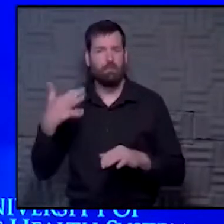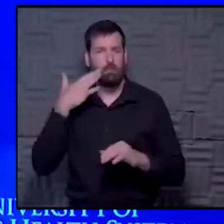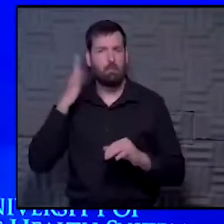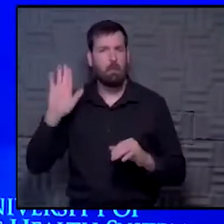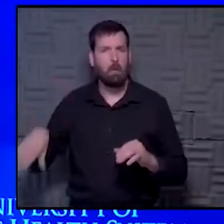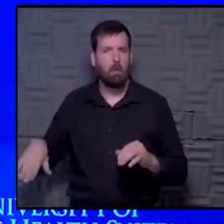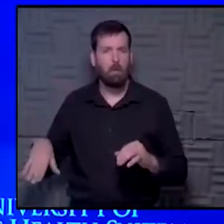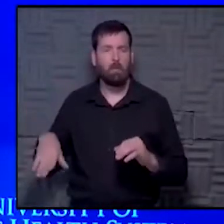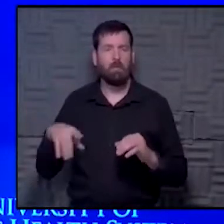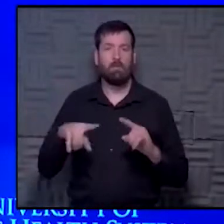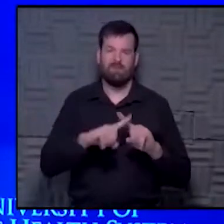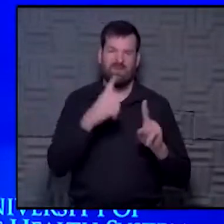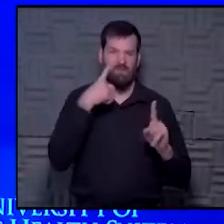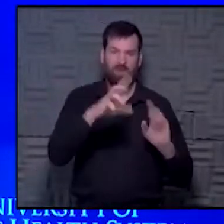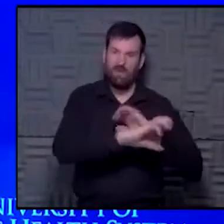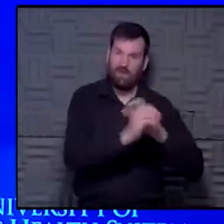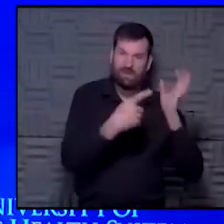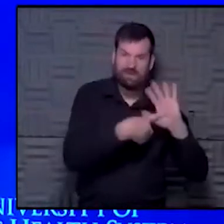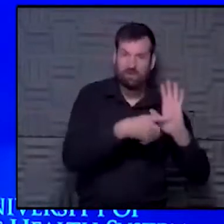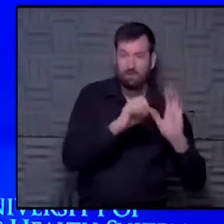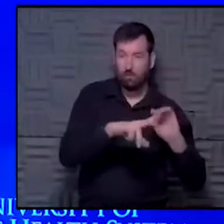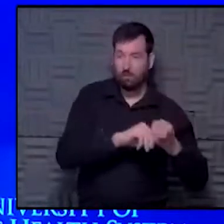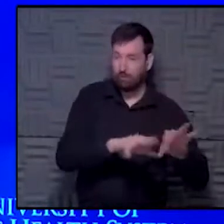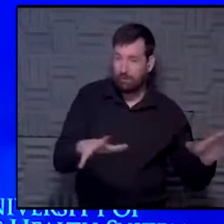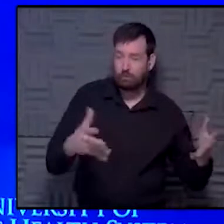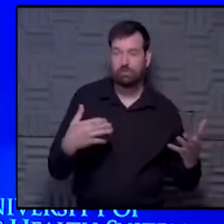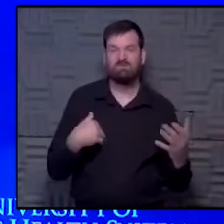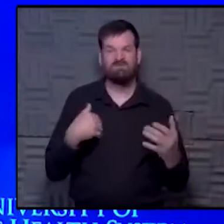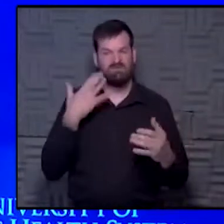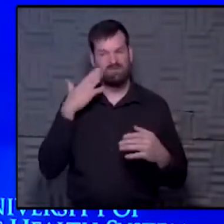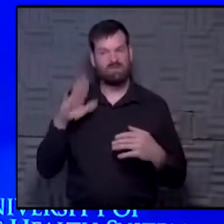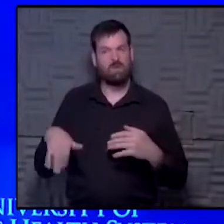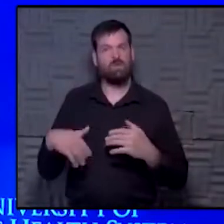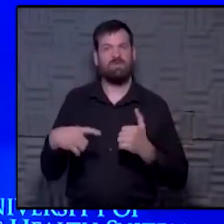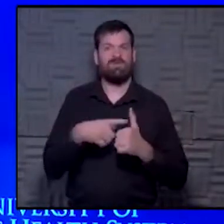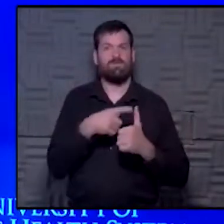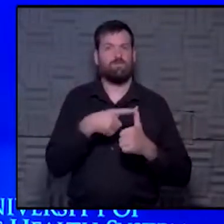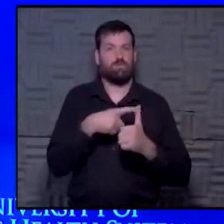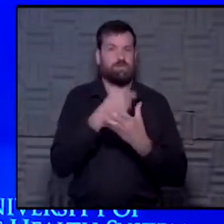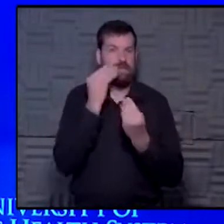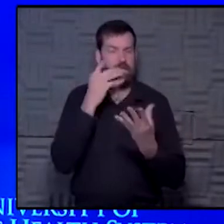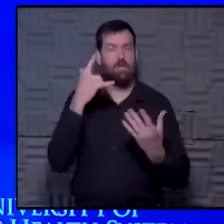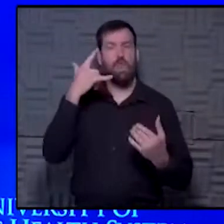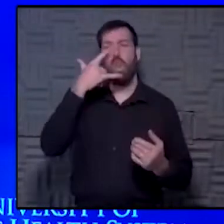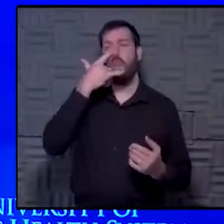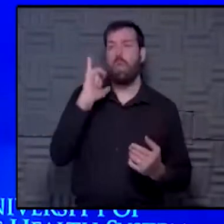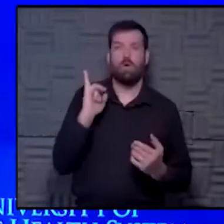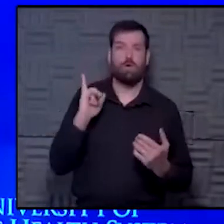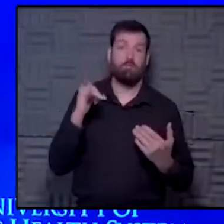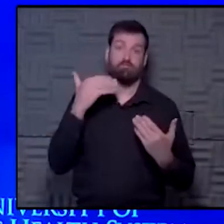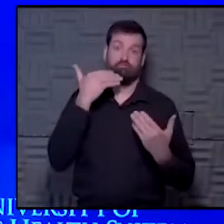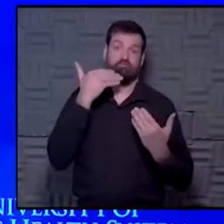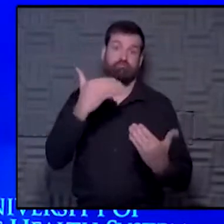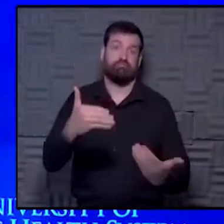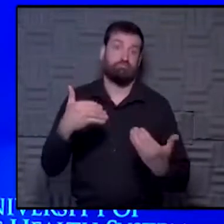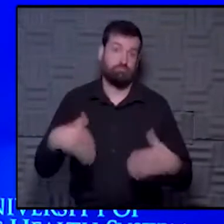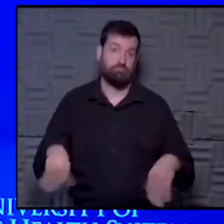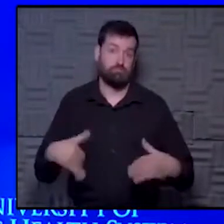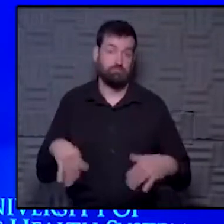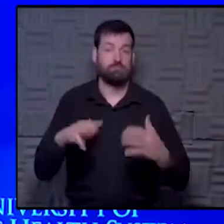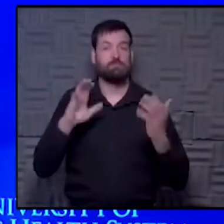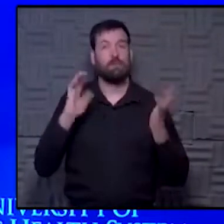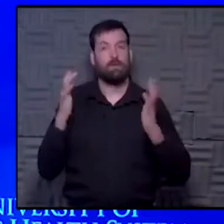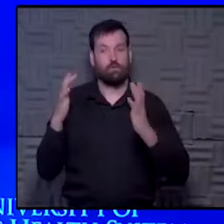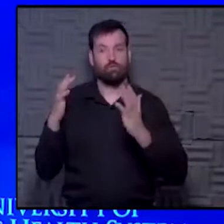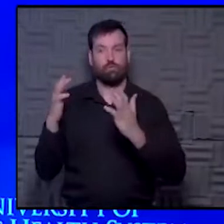transmission or mild or asymptomatic disease. But we know from the early data in those studies that it looks just as promising as the